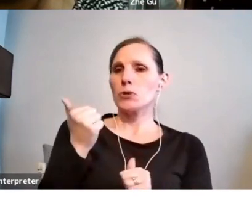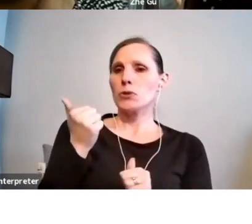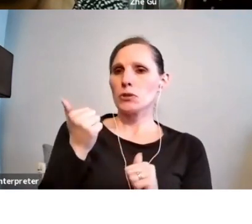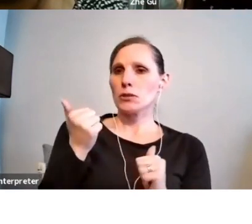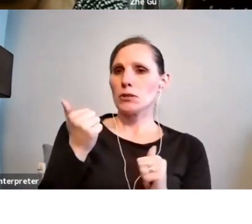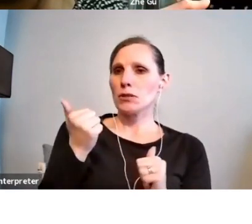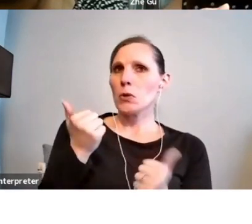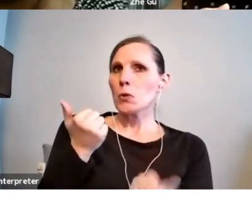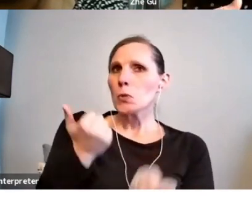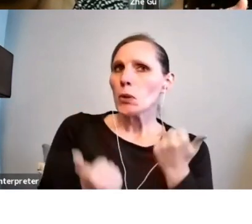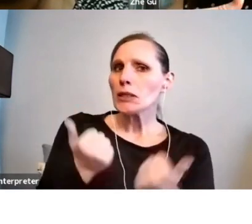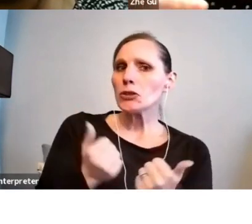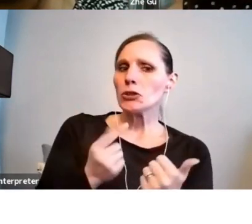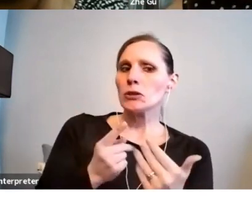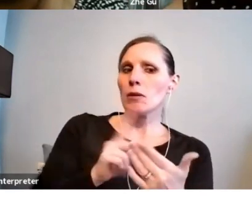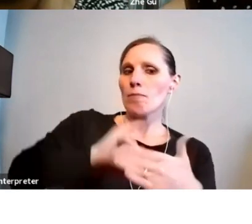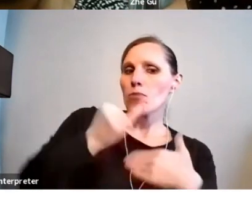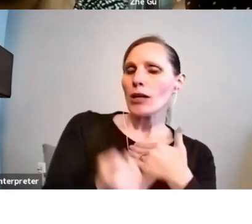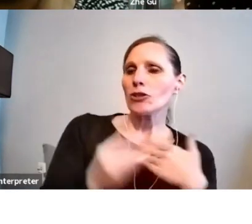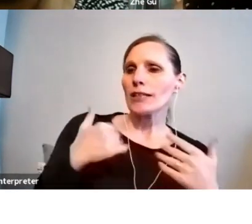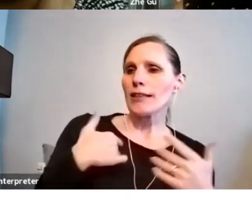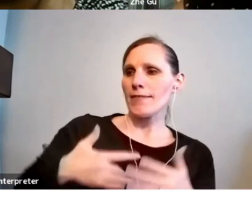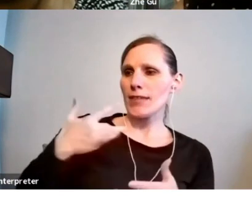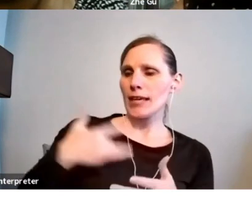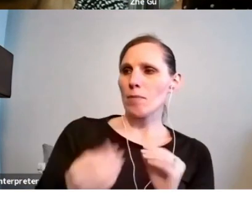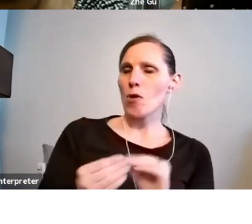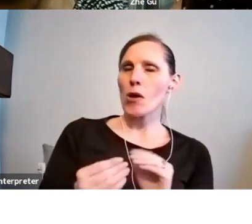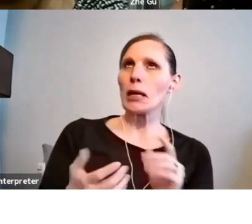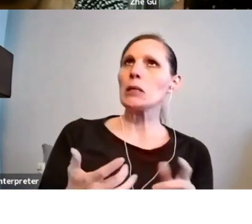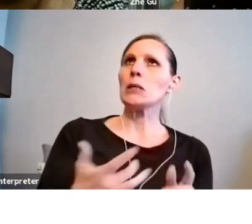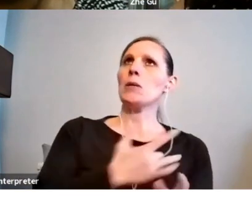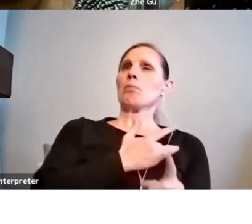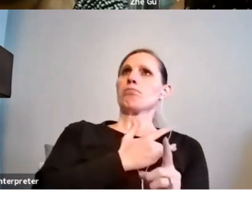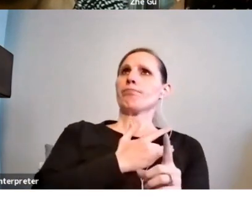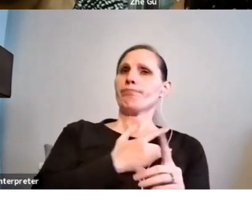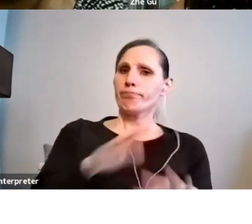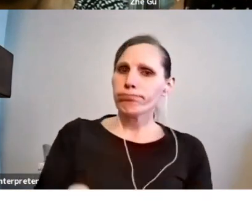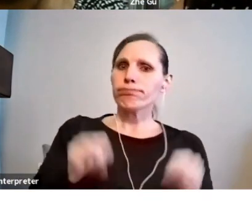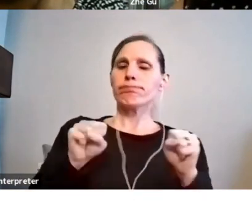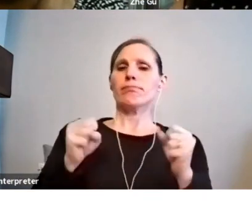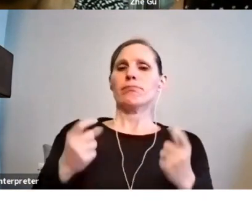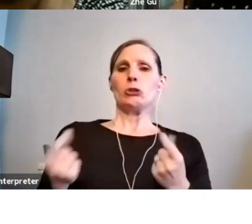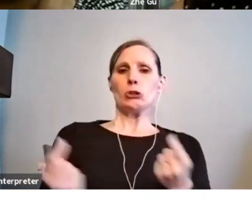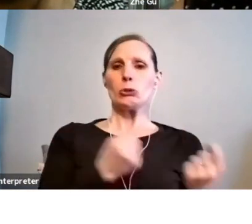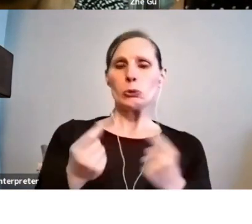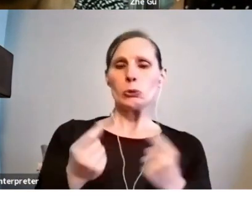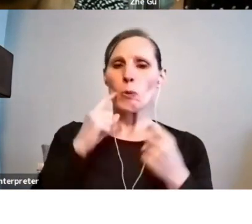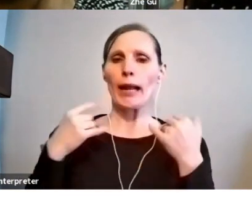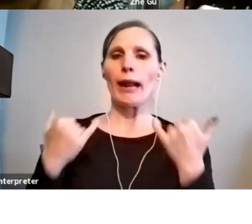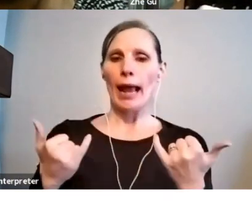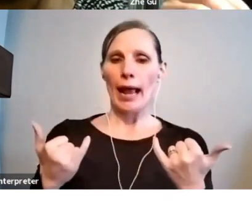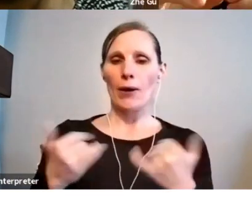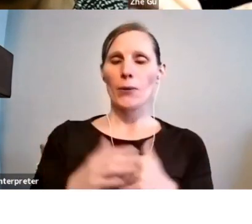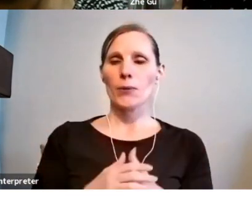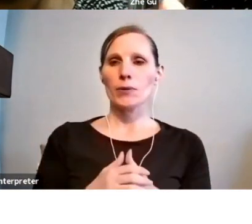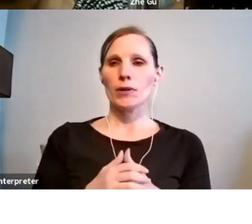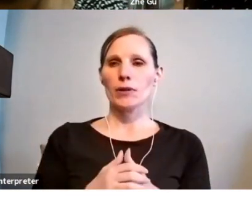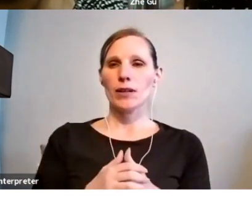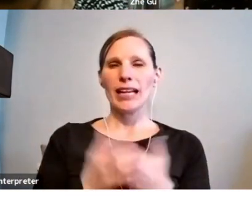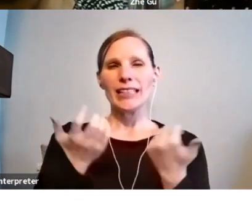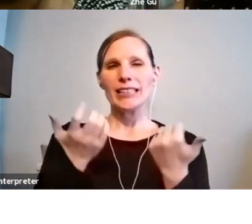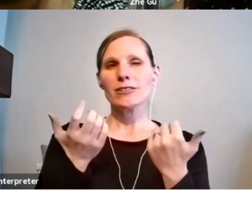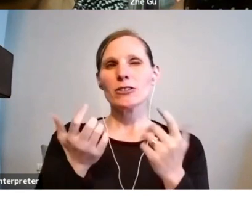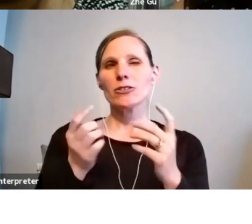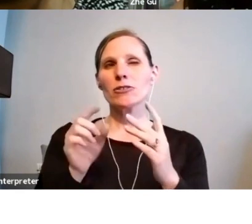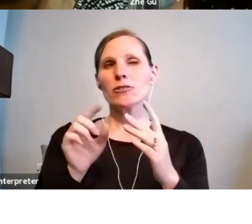particular, um, moment in your career and, um, start to kind of hone